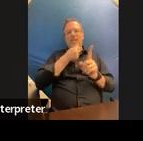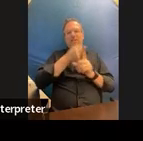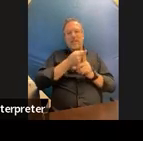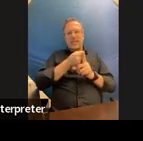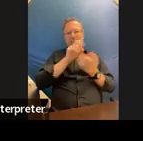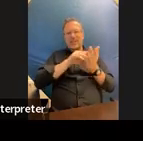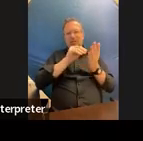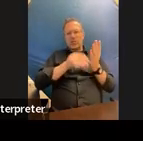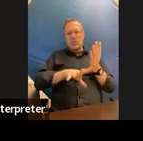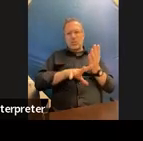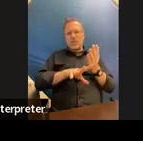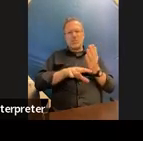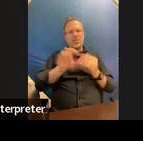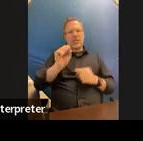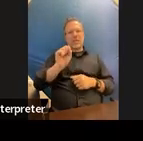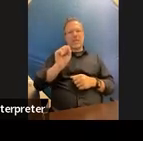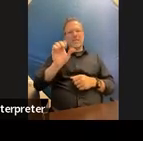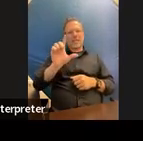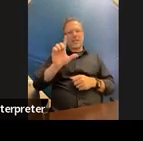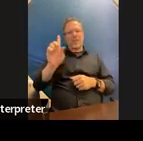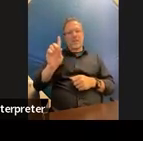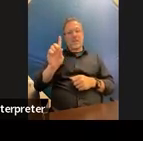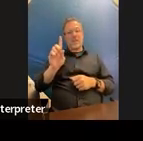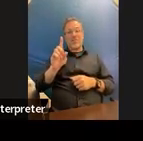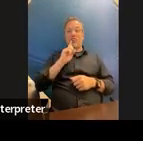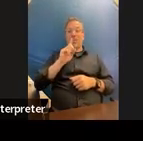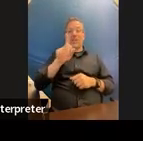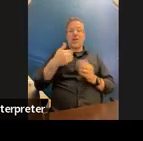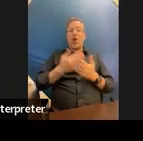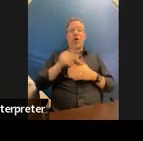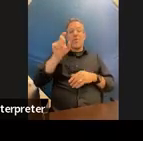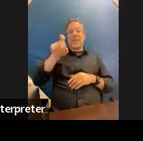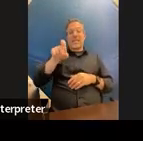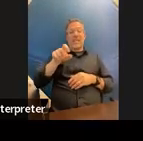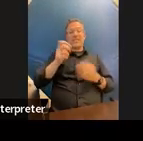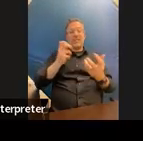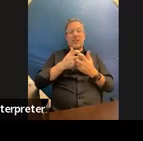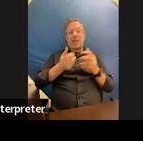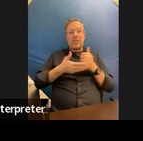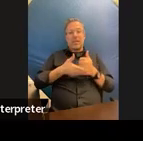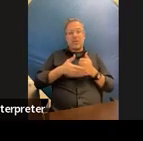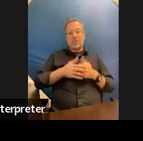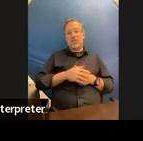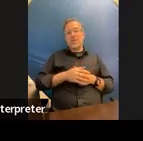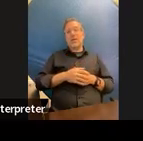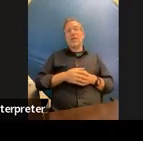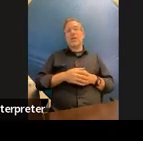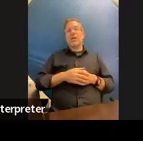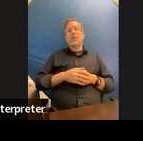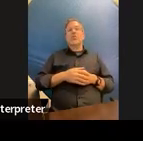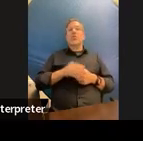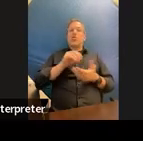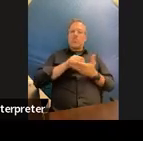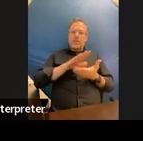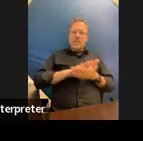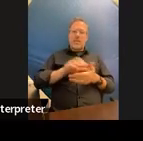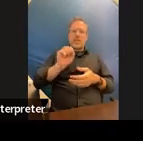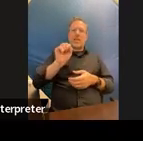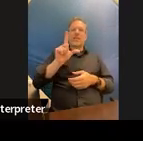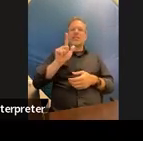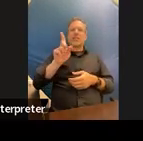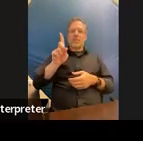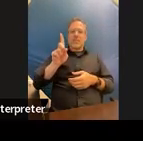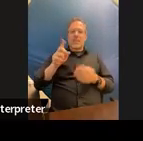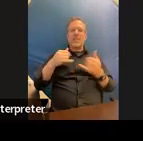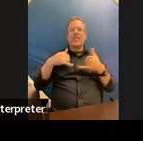as the sld if all they need are accommodations for it so in that case you would identify sld and then you're still going to